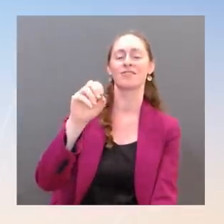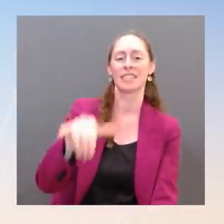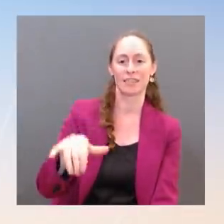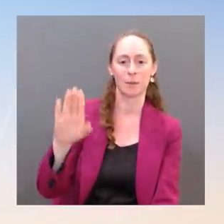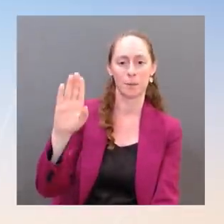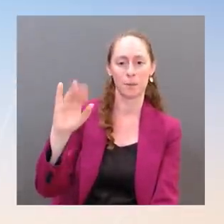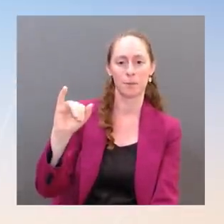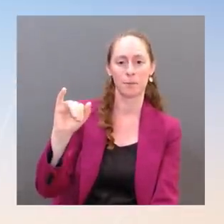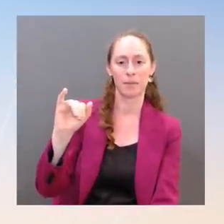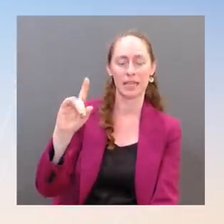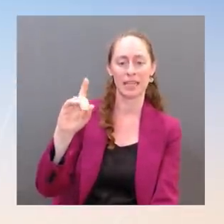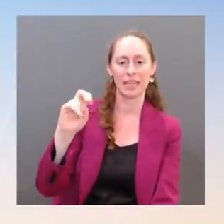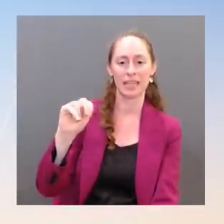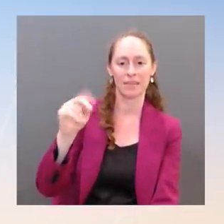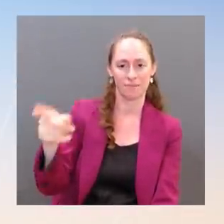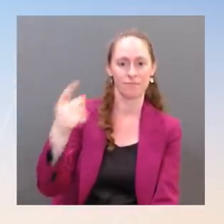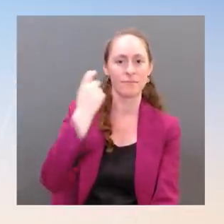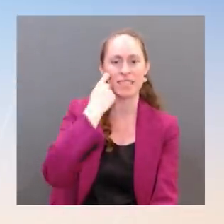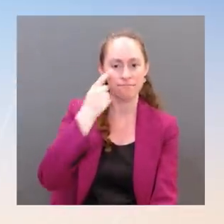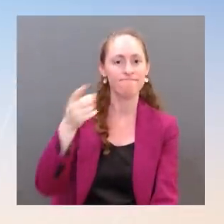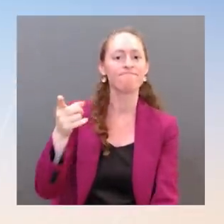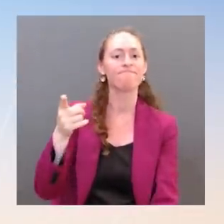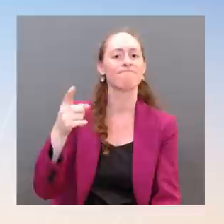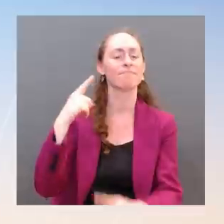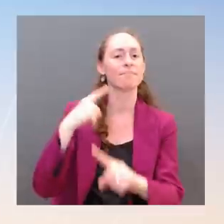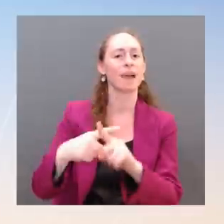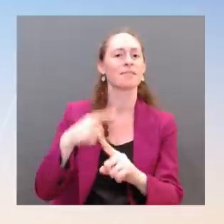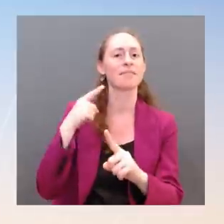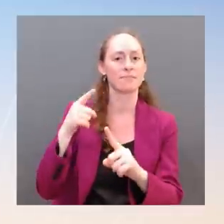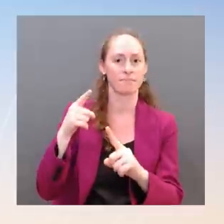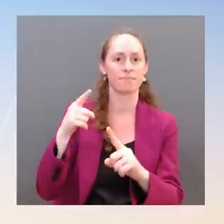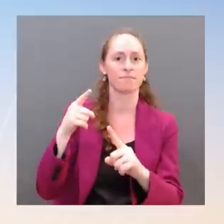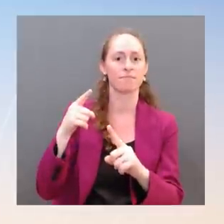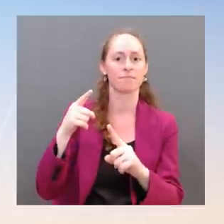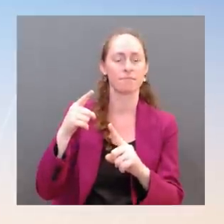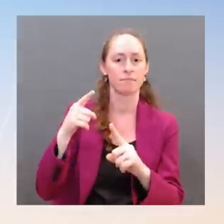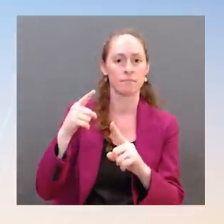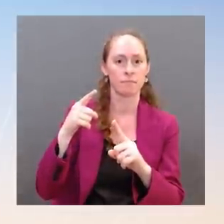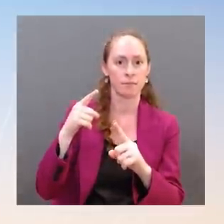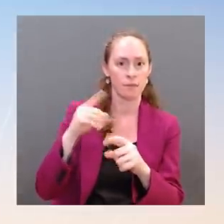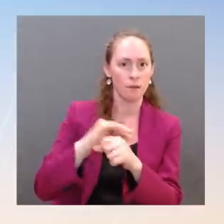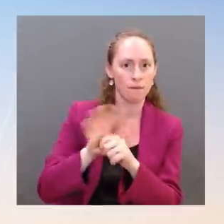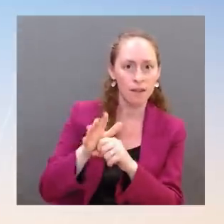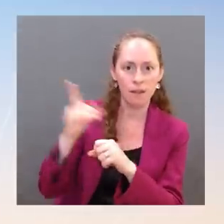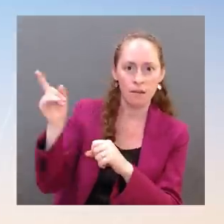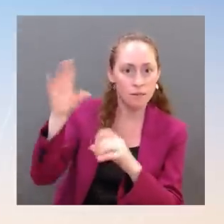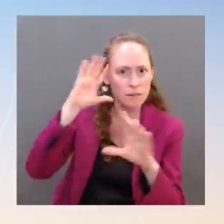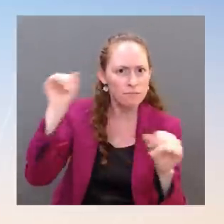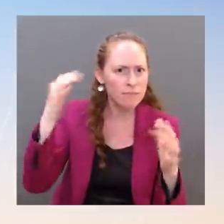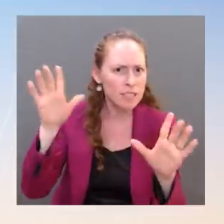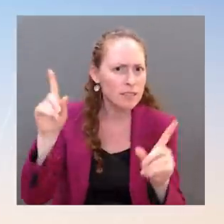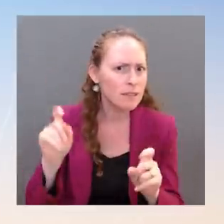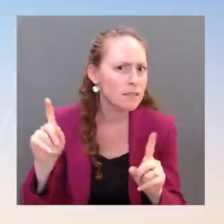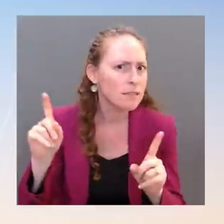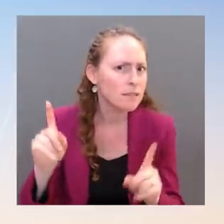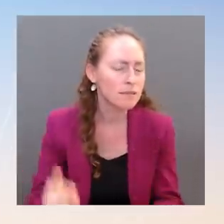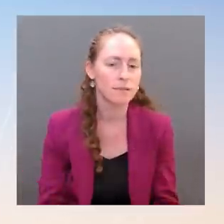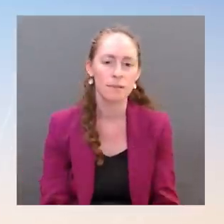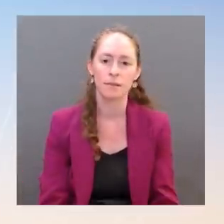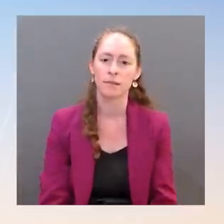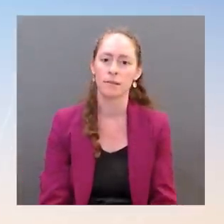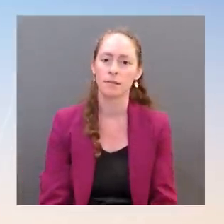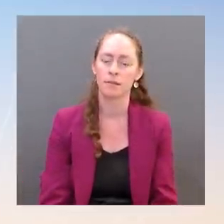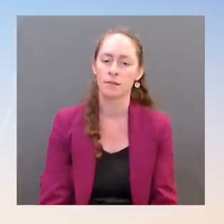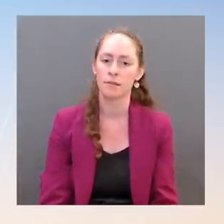Is he testing today in preparation for travel? Ms. Yep. So the president tests regularly throughout the week as part of a cadence determined by his